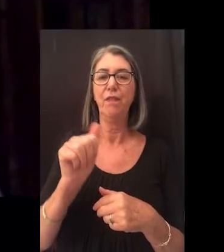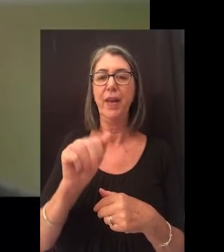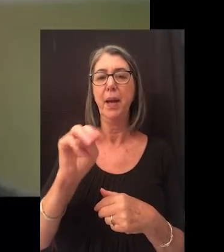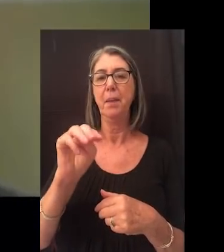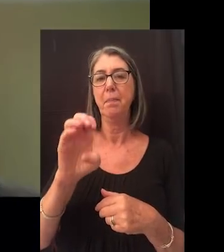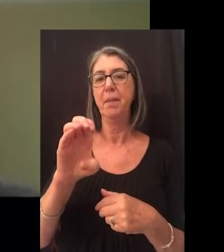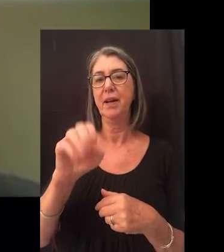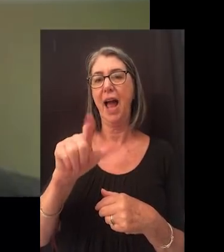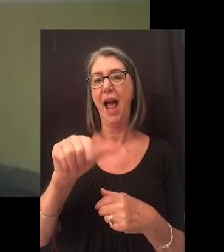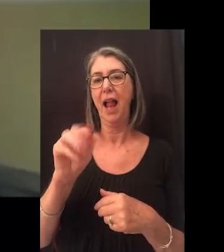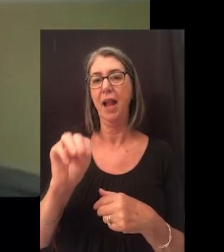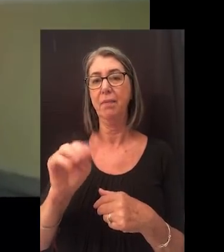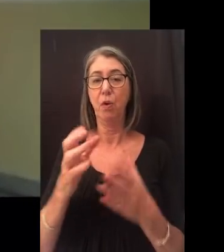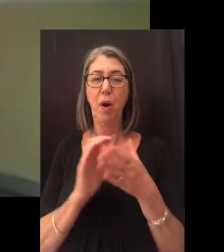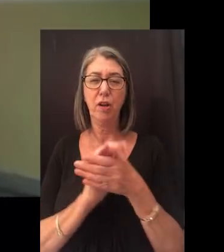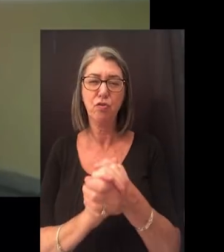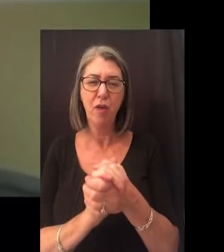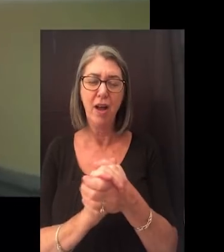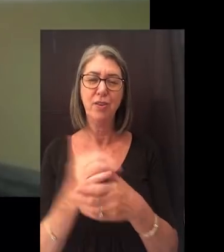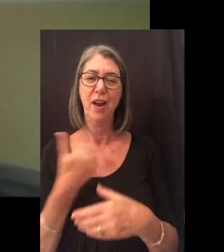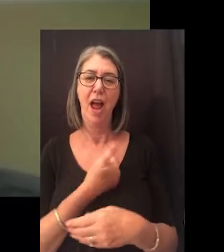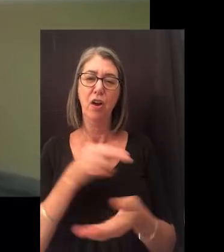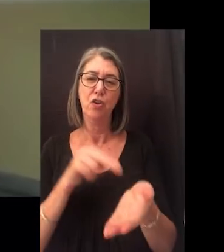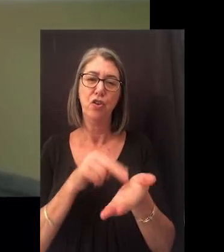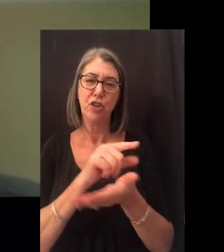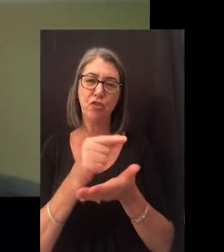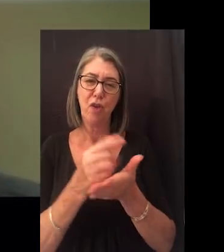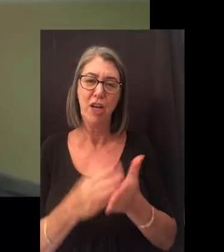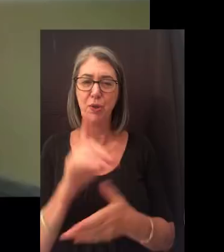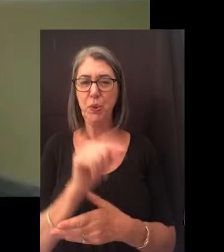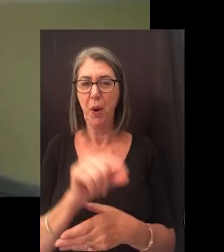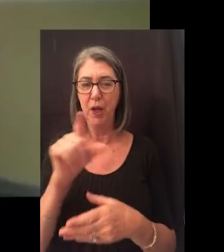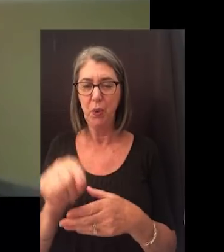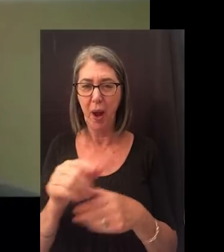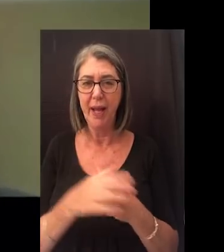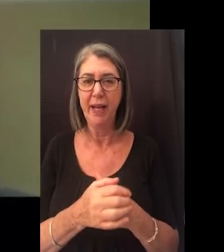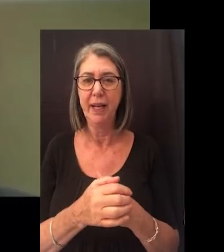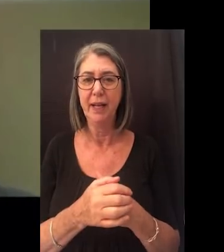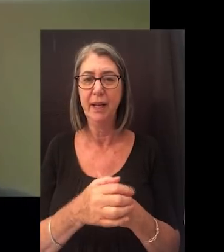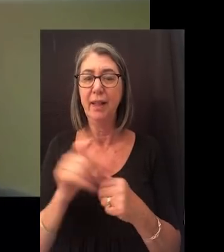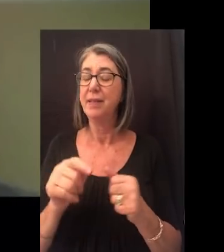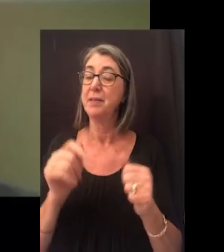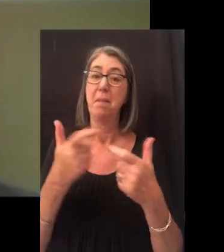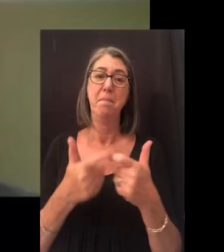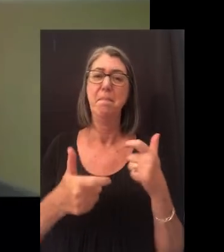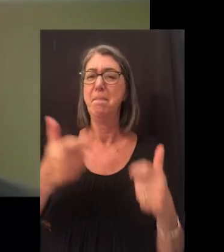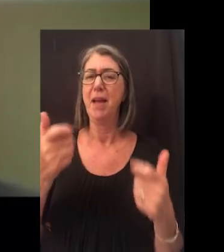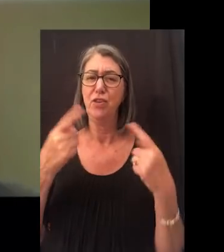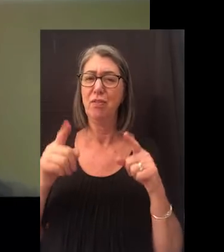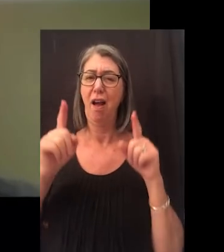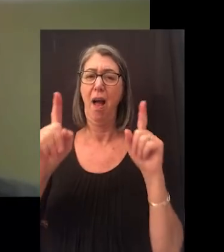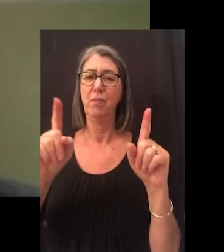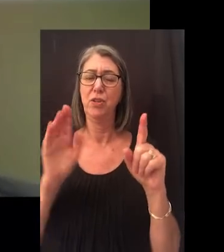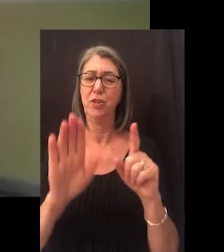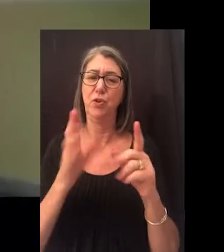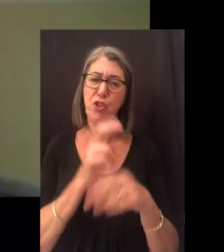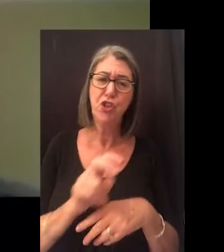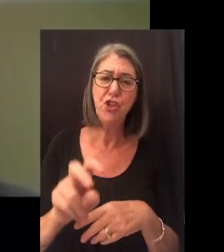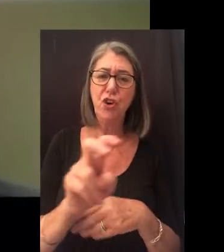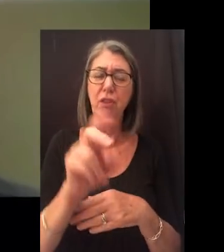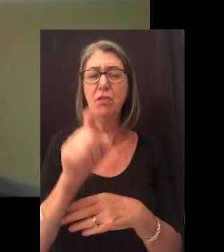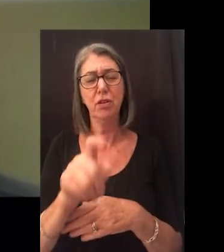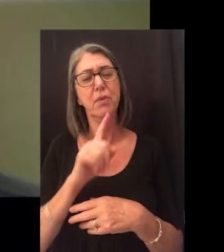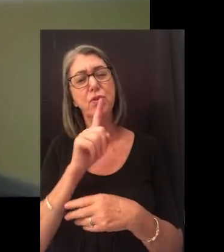This is Sophia McCallum, and I want to congratulate our nursing graduates of 2020. This is a major